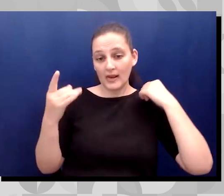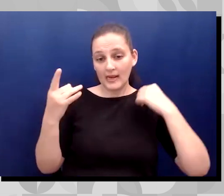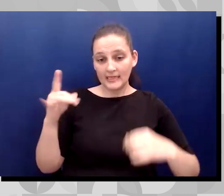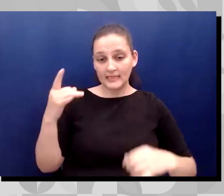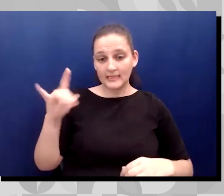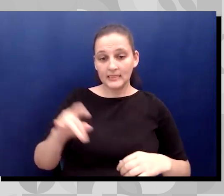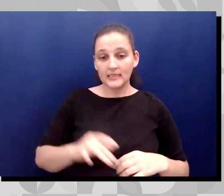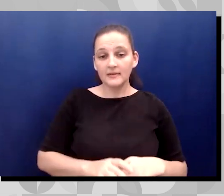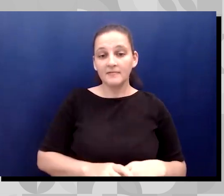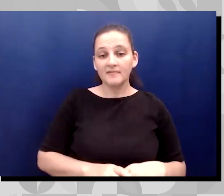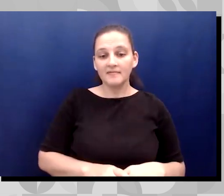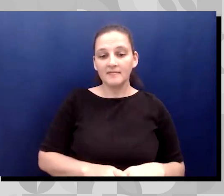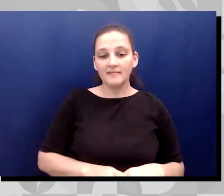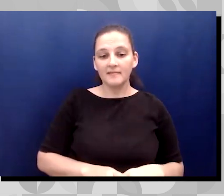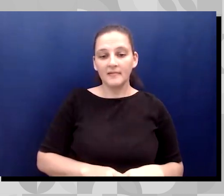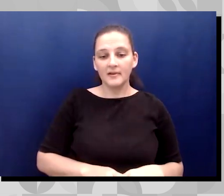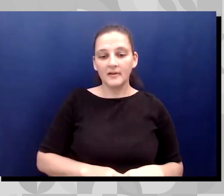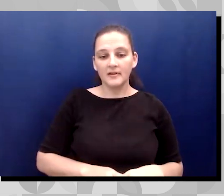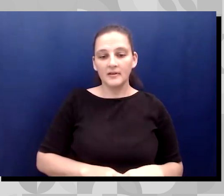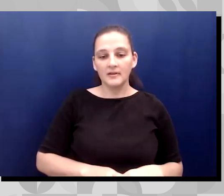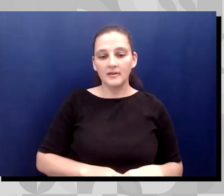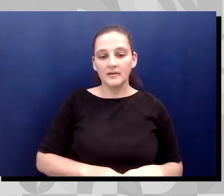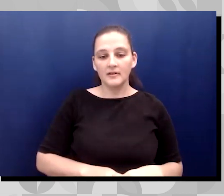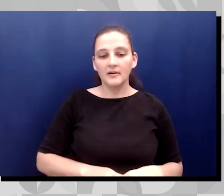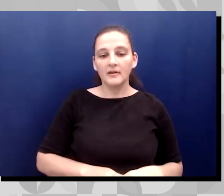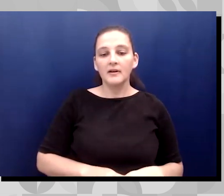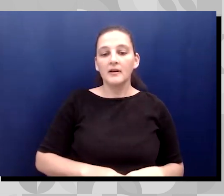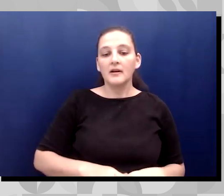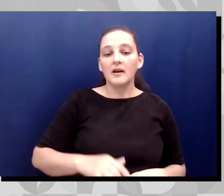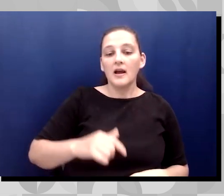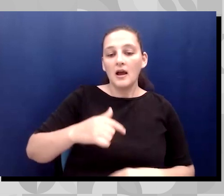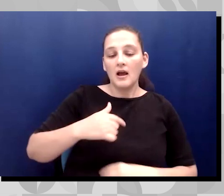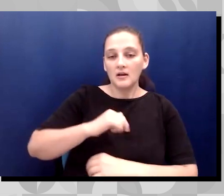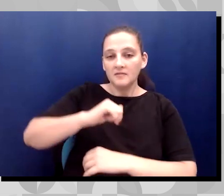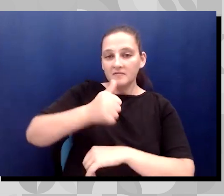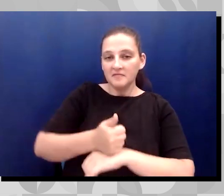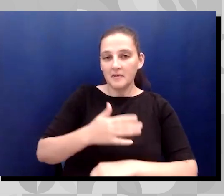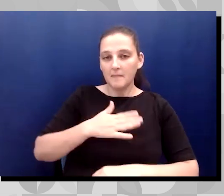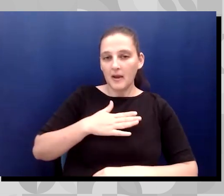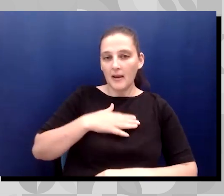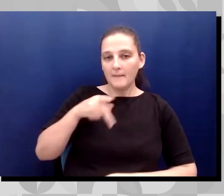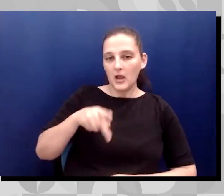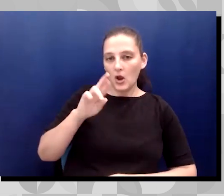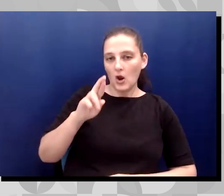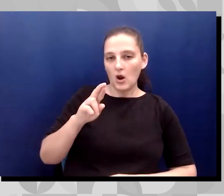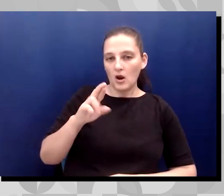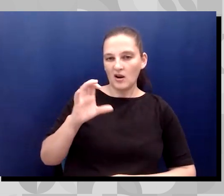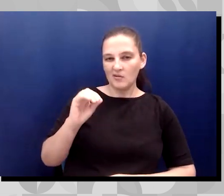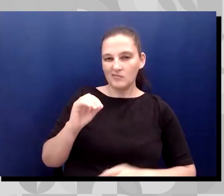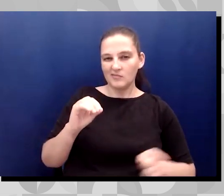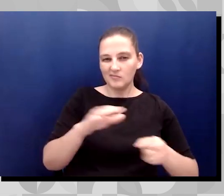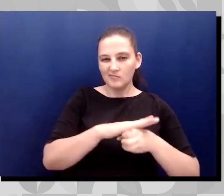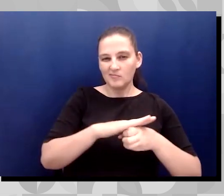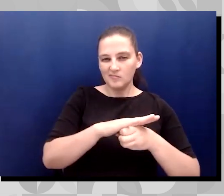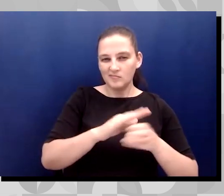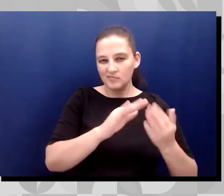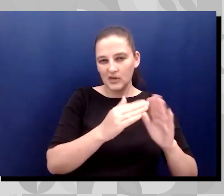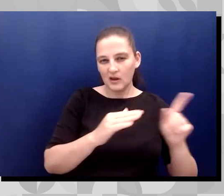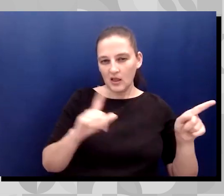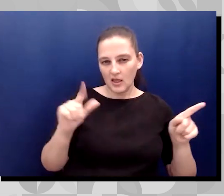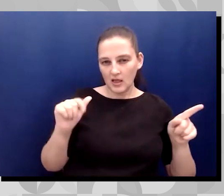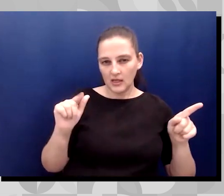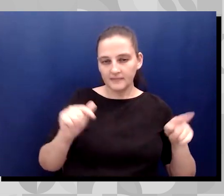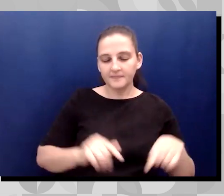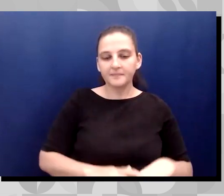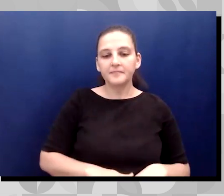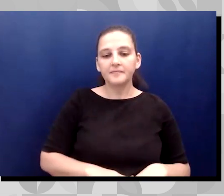started my own PR company in Los Angeles, and ultimately, I ended up coming